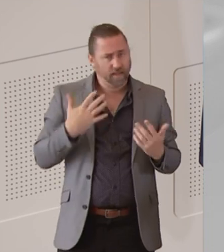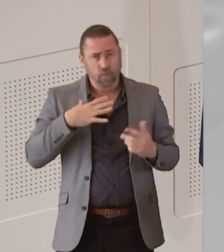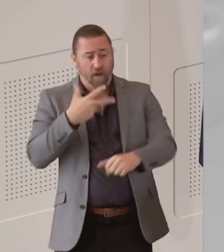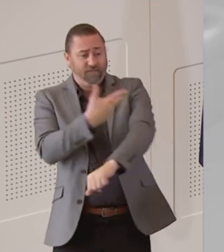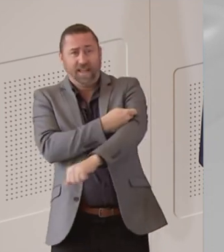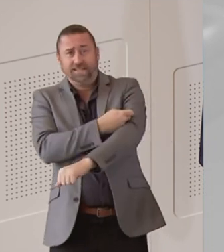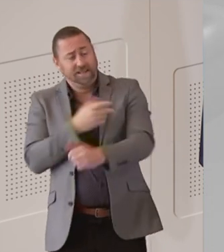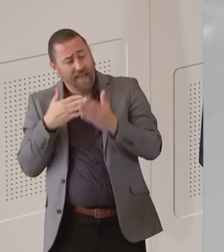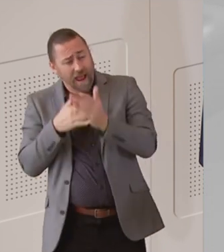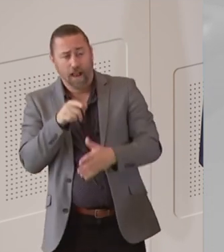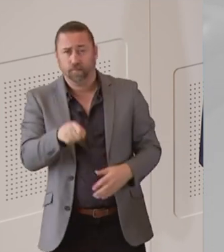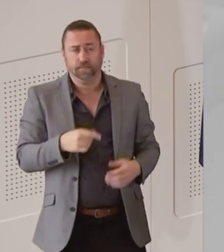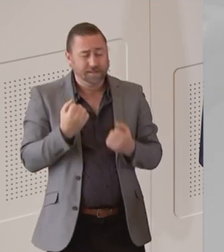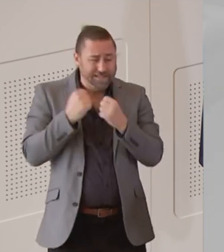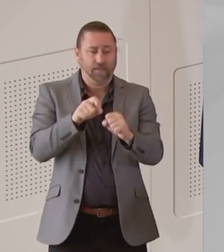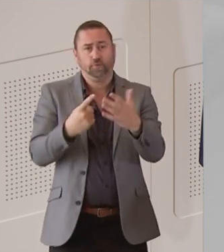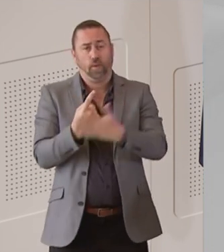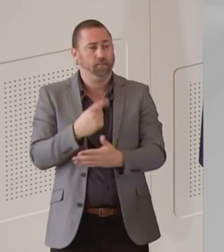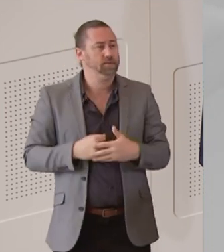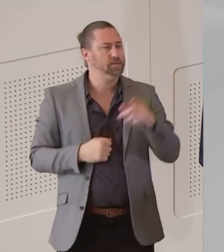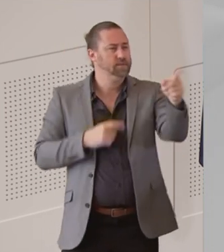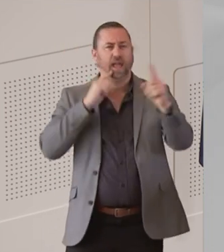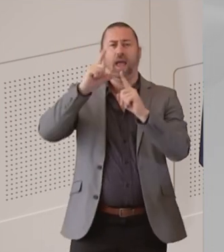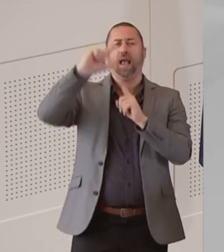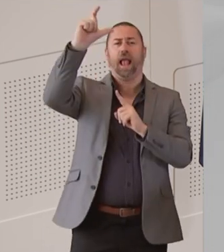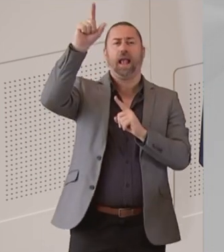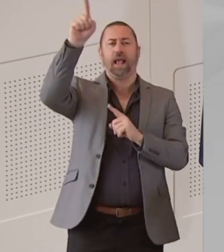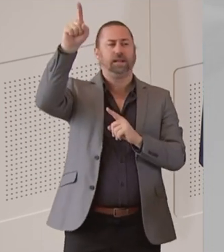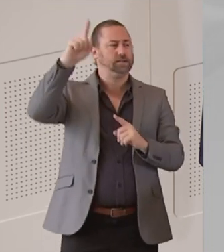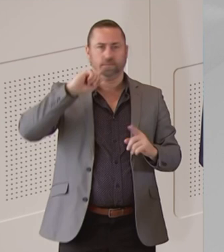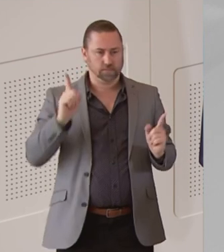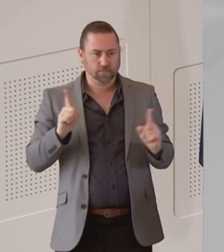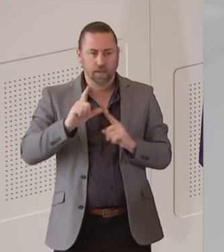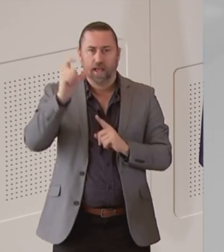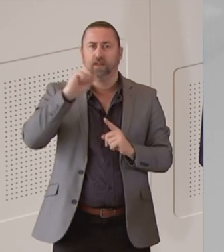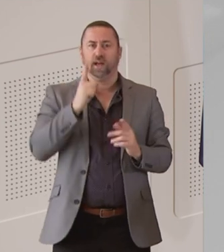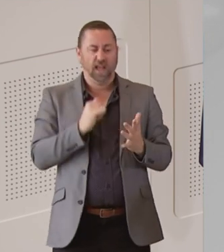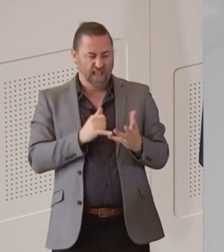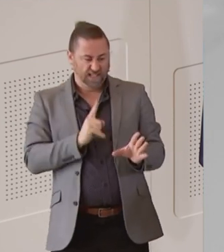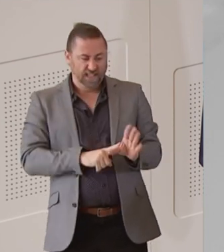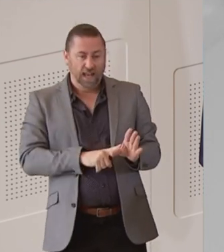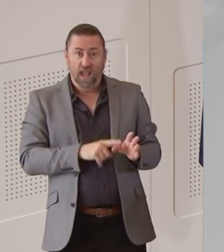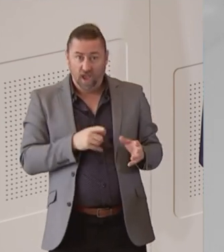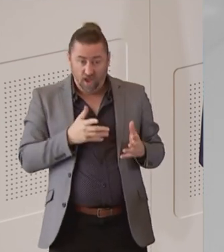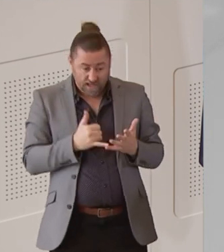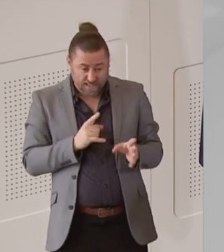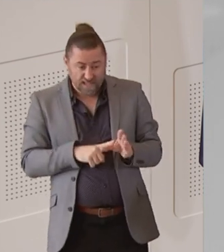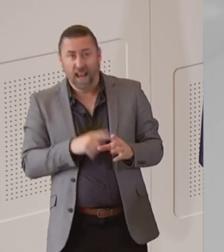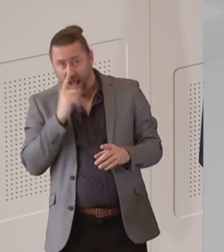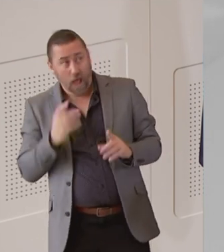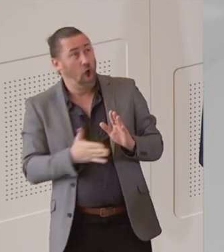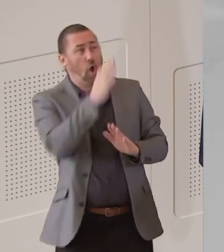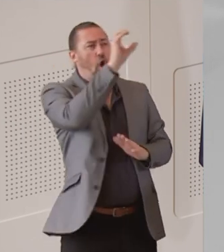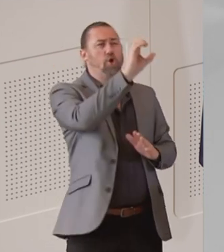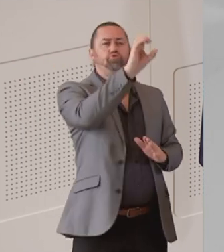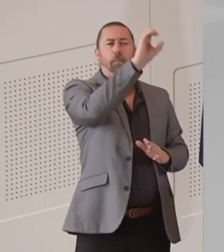So the tourism businesses up around Cairns who woke up this morning read the news that people in Sydney might be able to travel over to Europe and vice versa. People